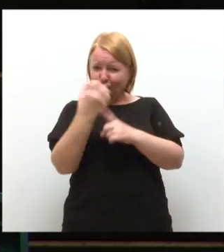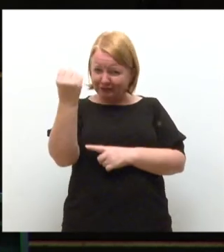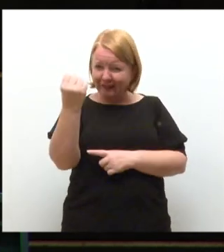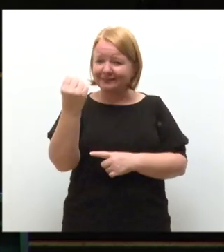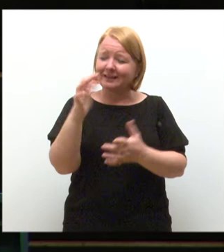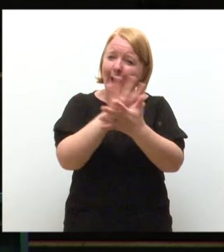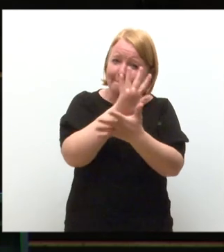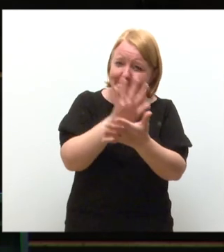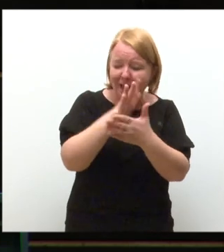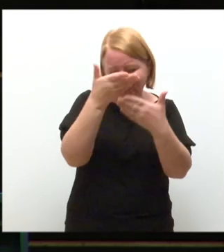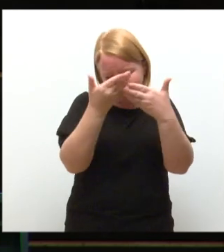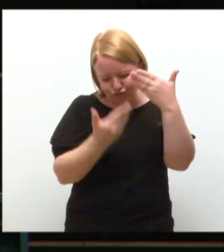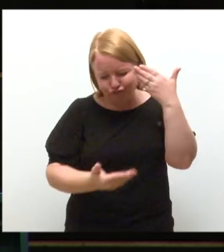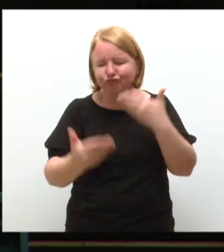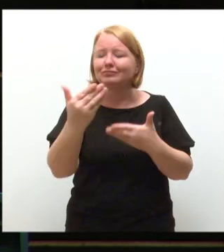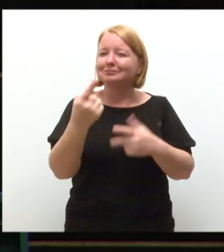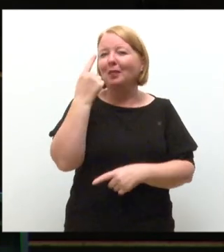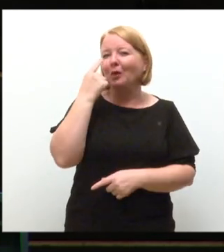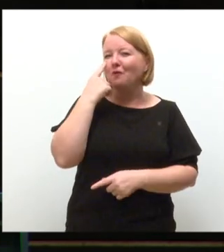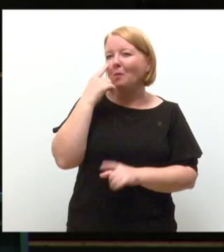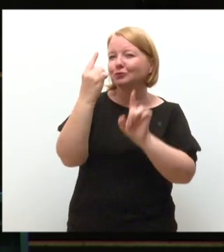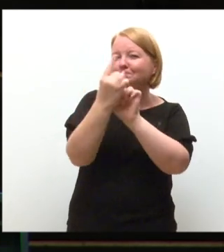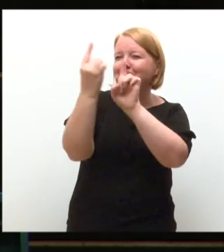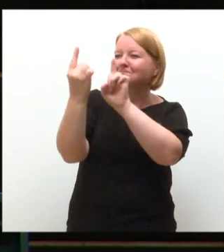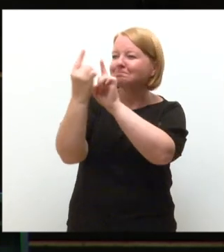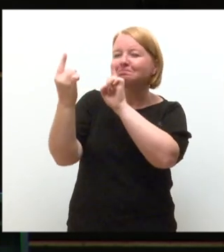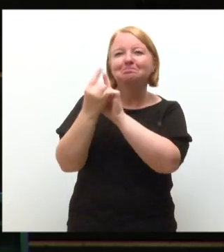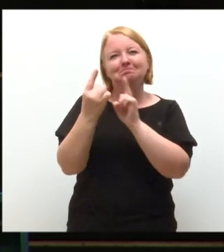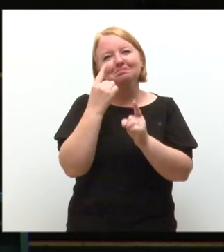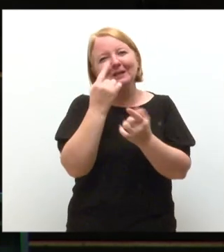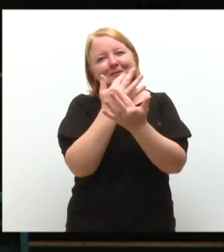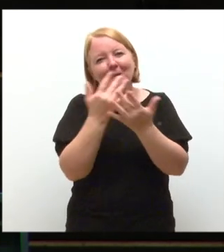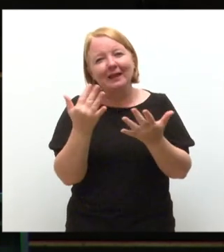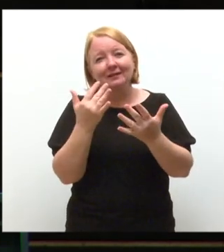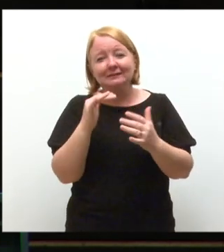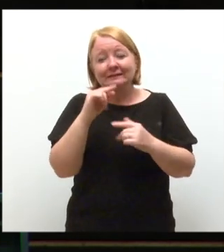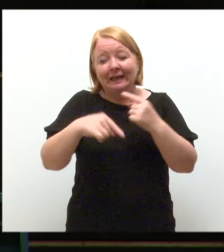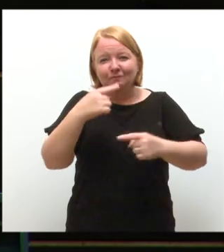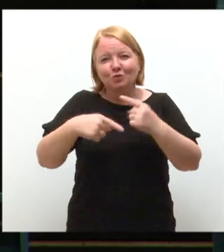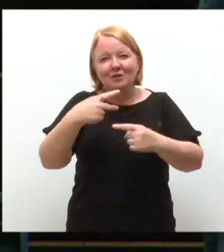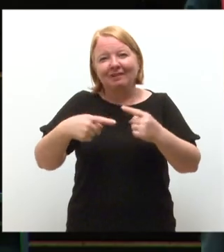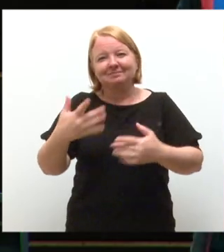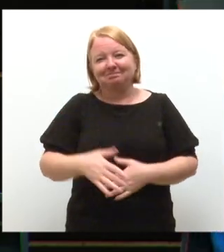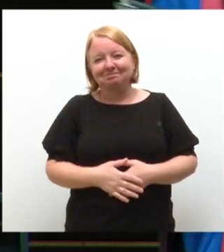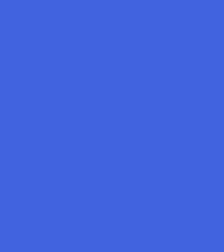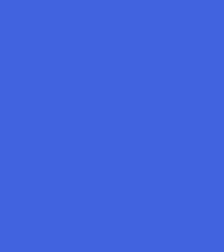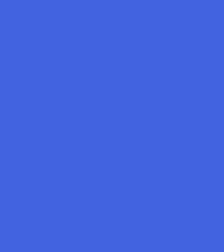every happiness in your time here, and I look forward to seeing as many of you as I can over the next few years. Thank you very much.